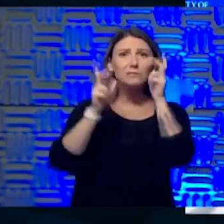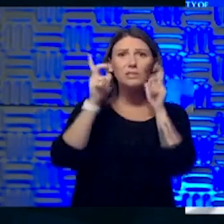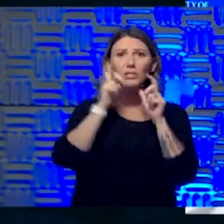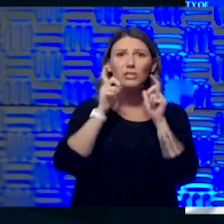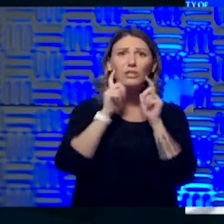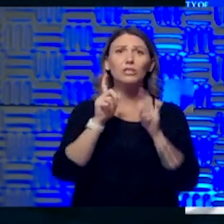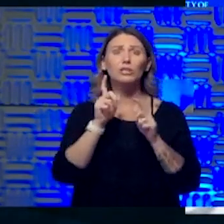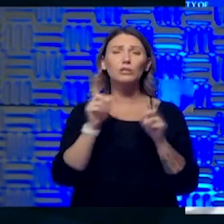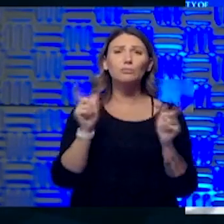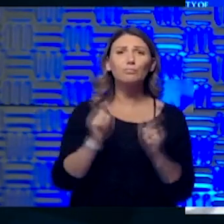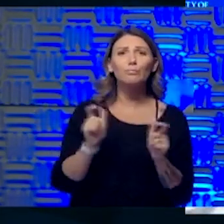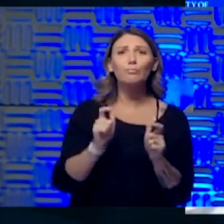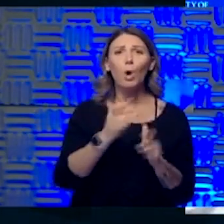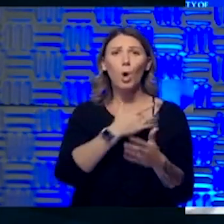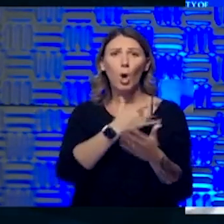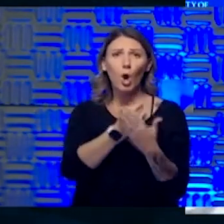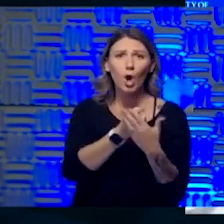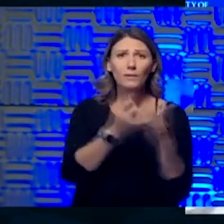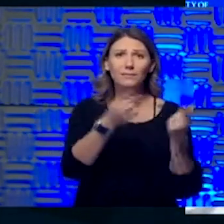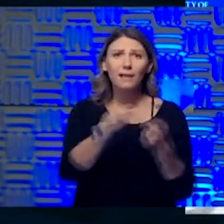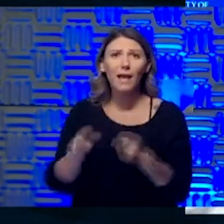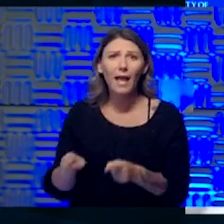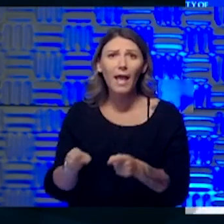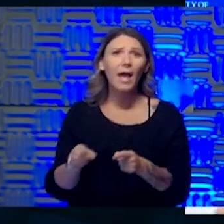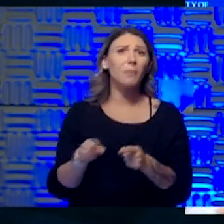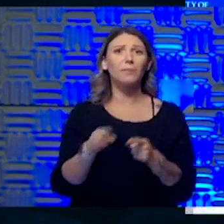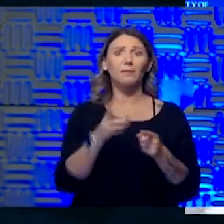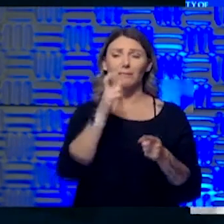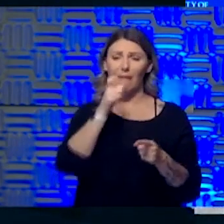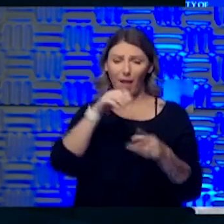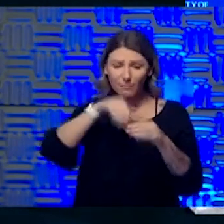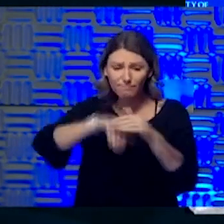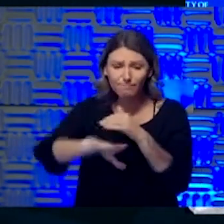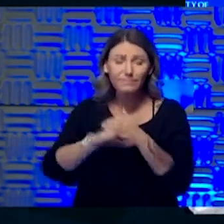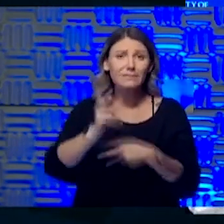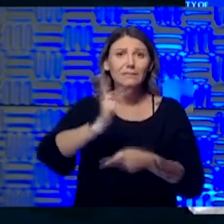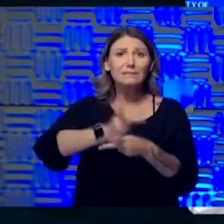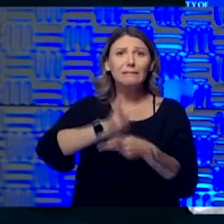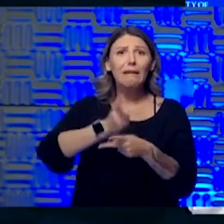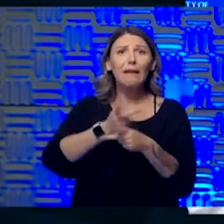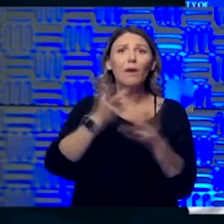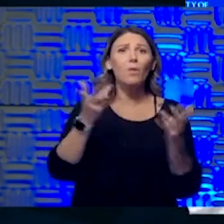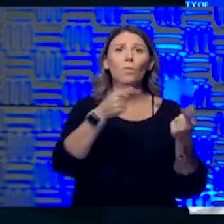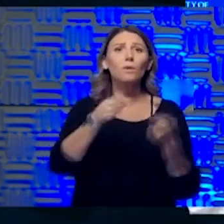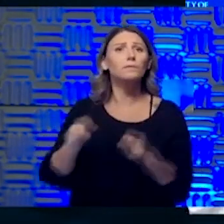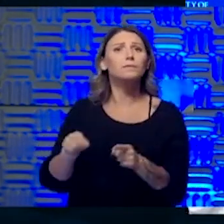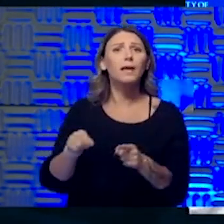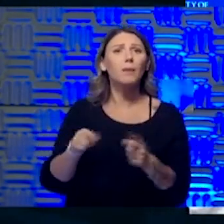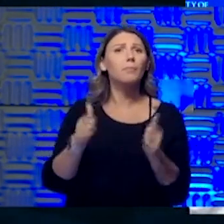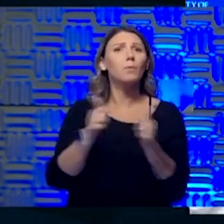and not getting into the hospital and not getting into the, not getting into care. Talk to us a little bit about that. Well, what, what's going on?